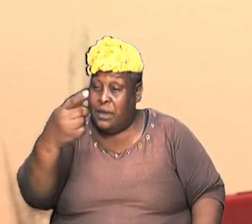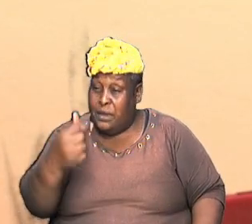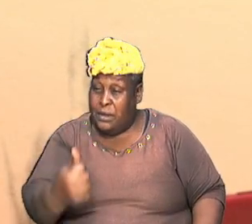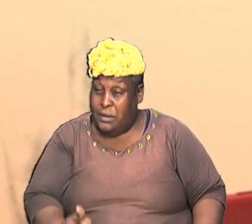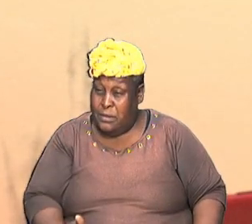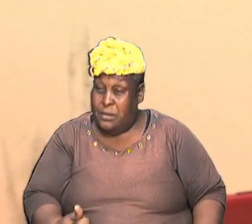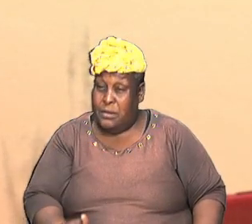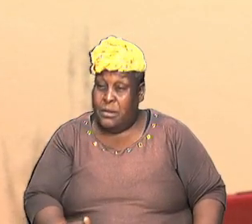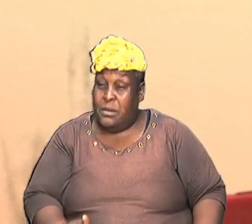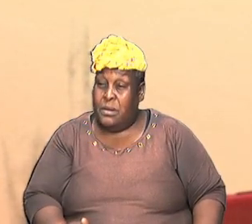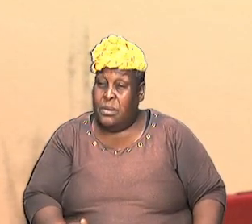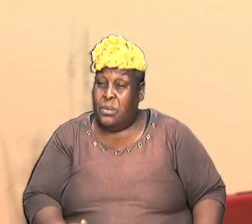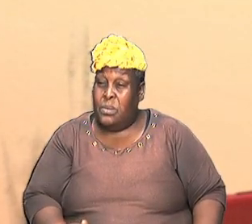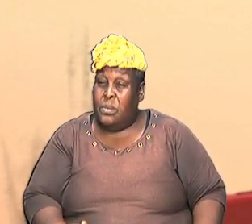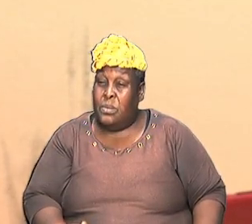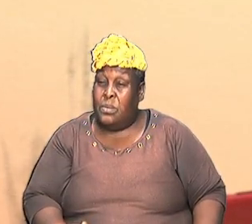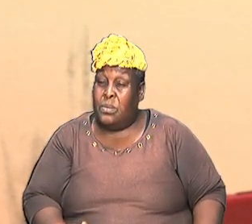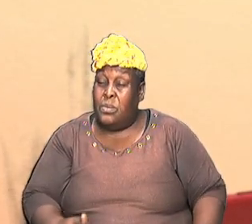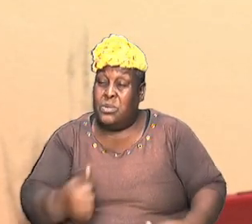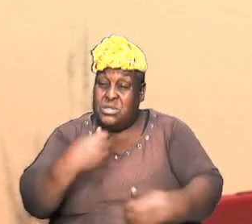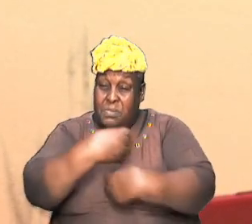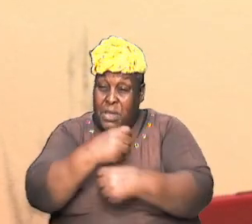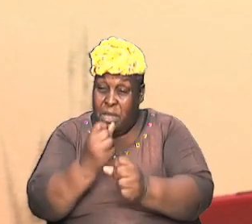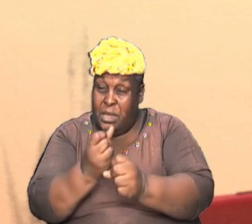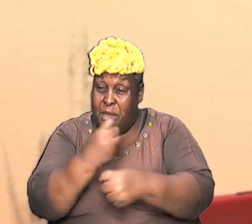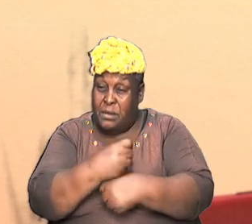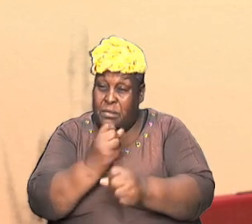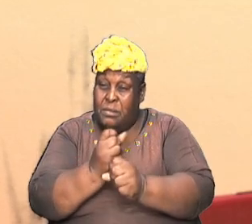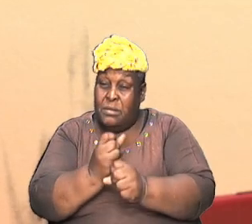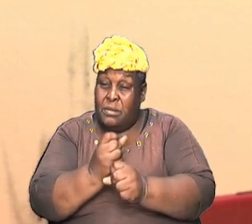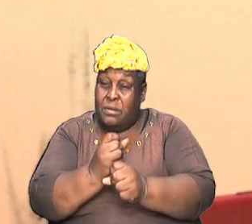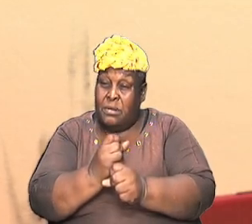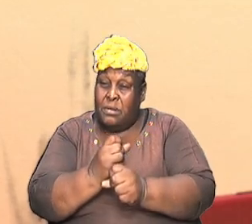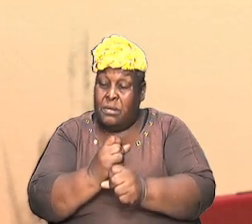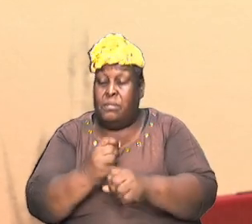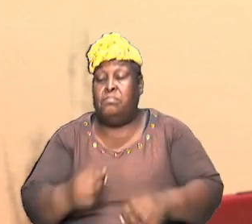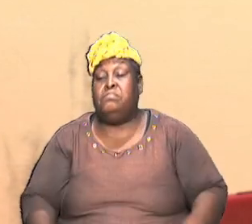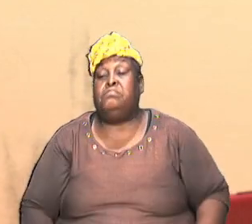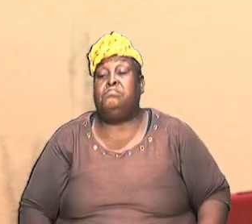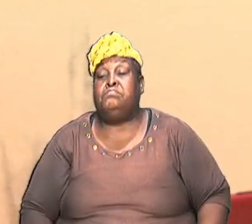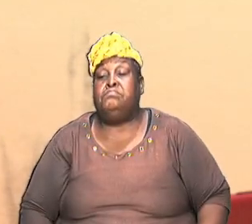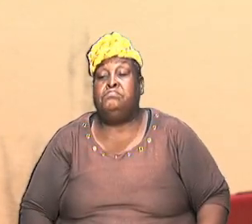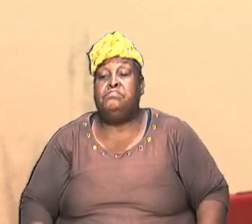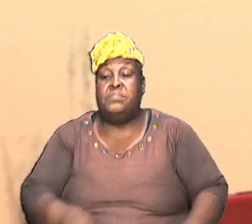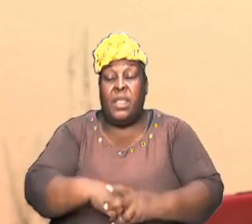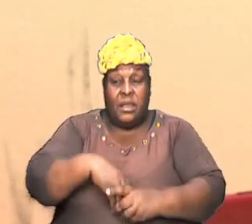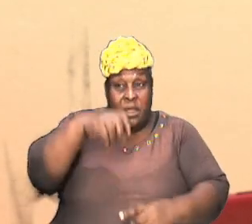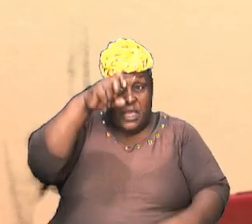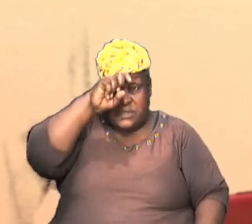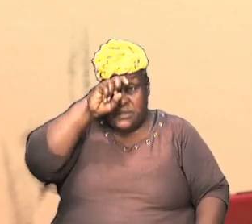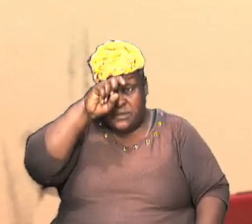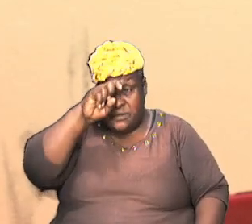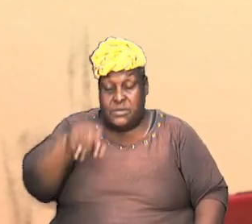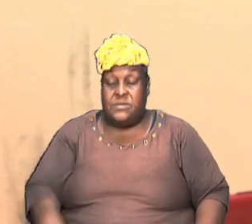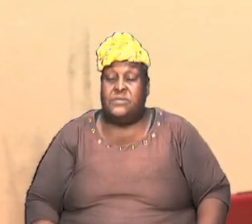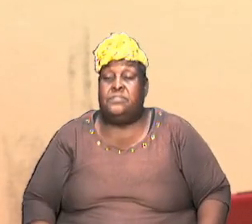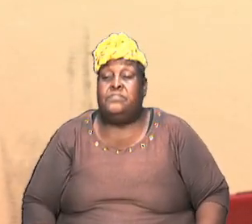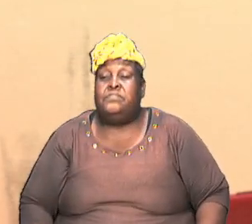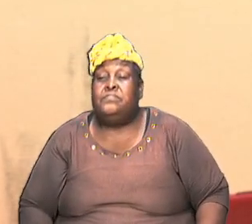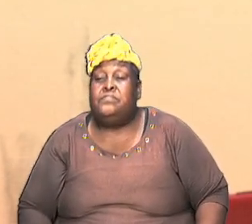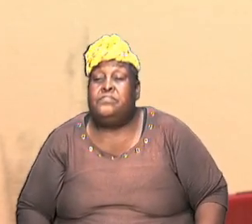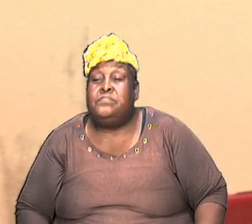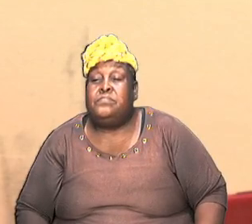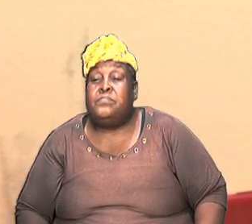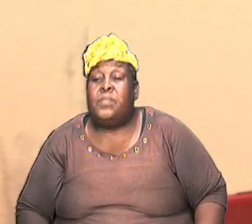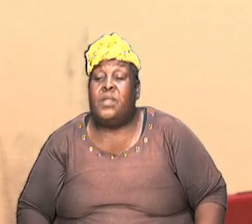mention of in Exodus let us look and see if we can just extract from this so